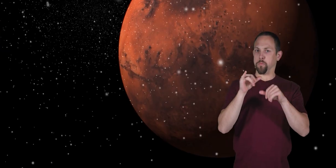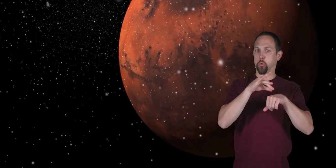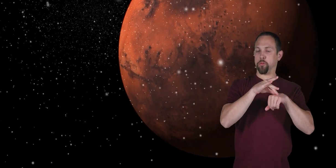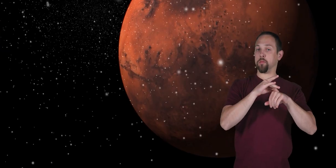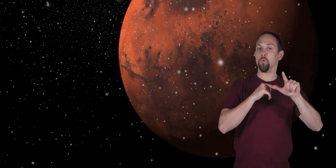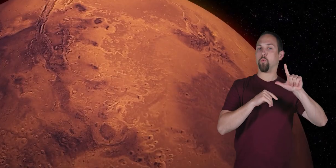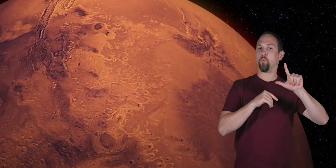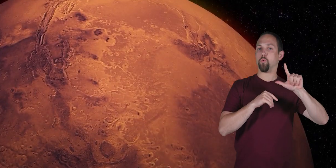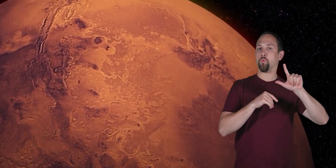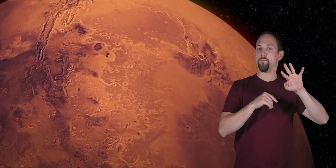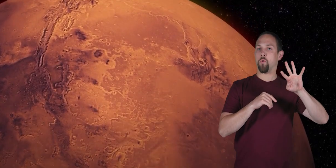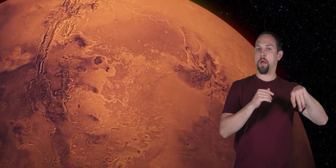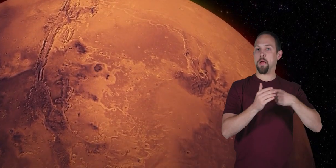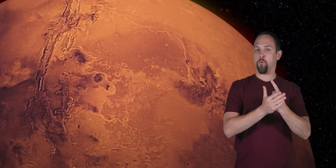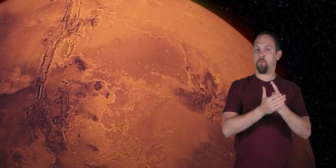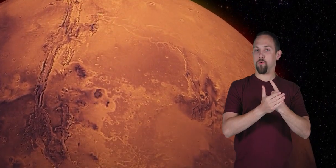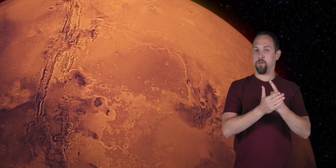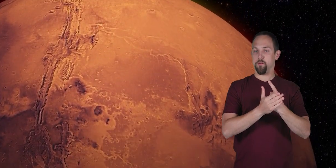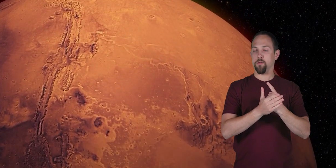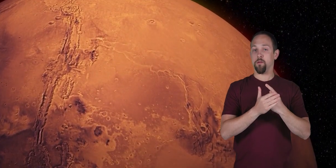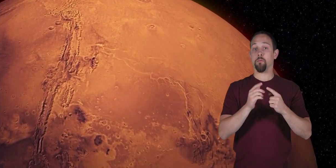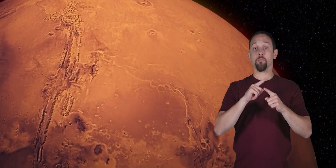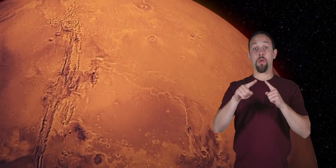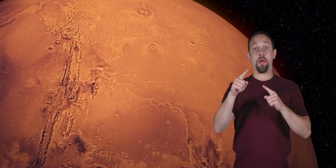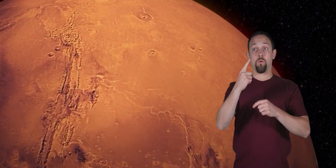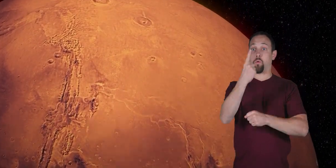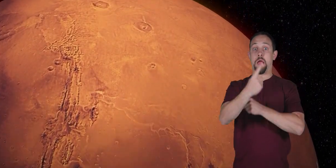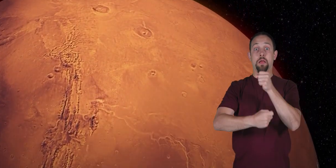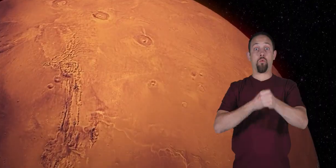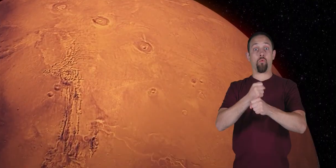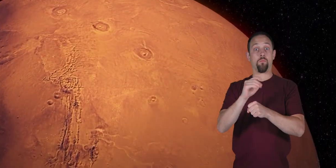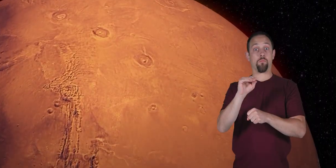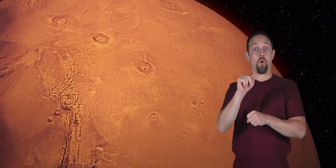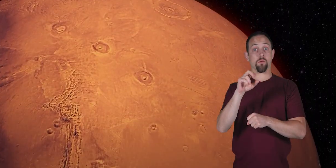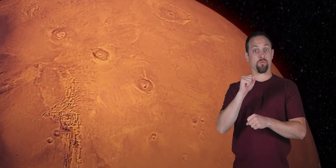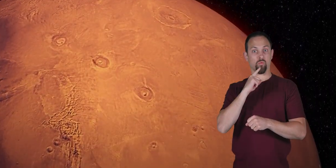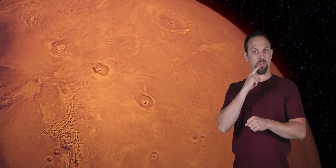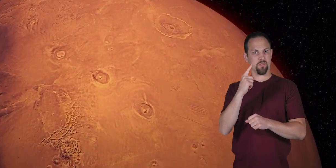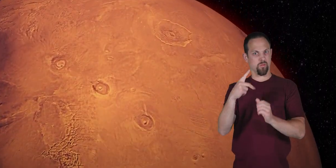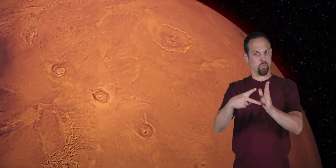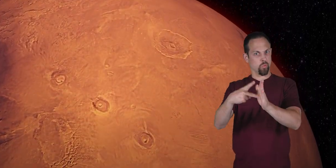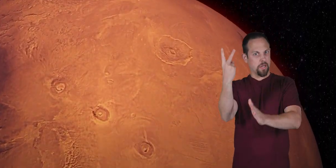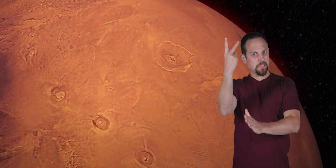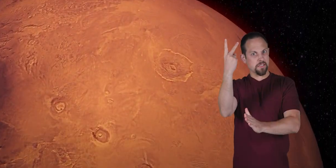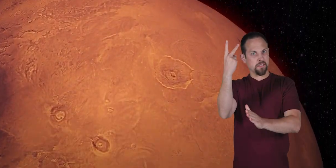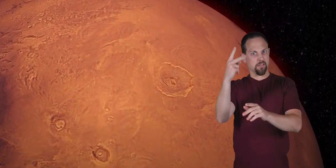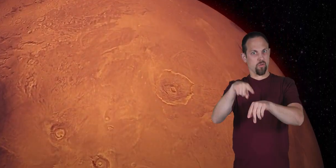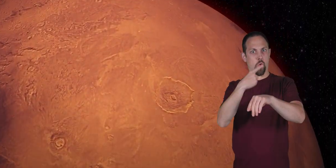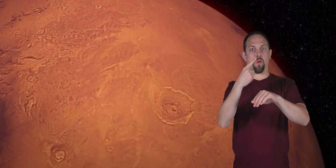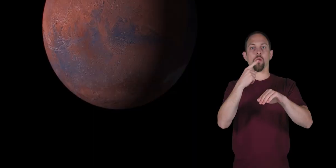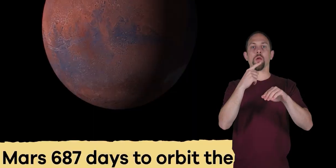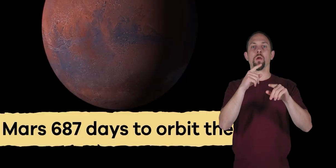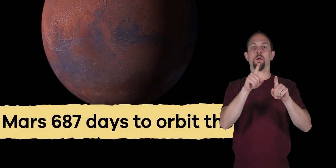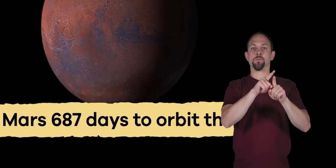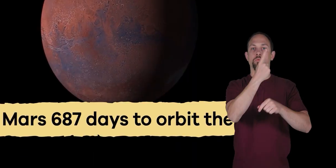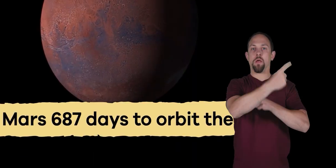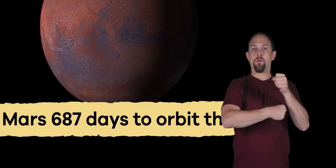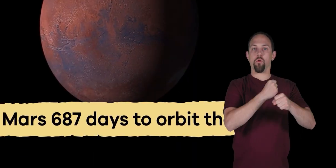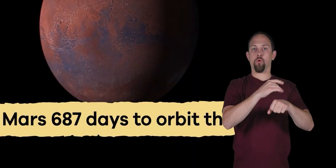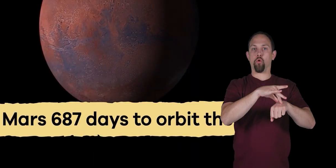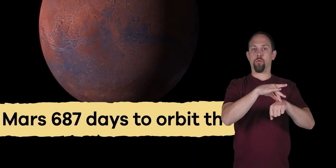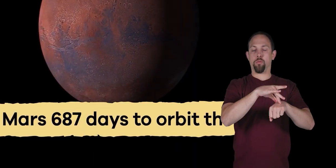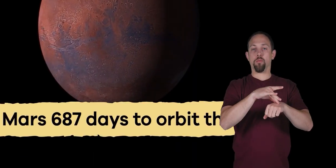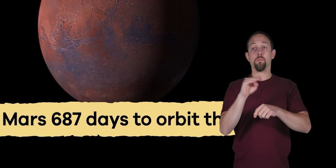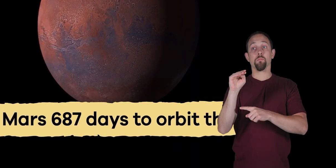on Earth. But a year on Mars is almost twice as long as a year on Earth. It takes